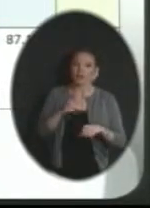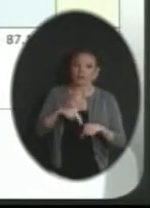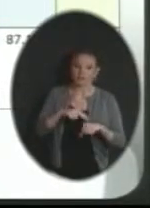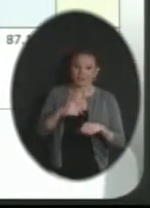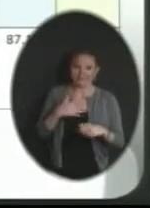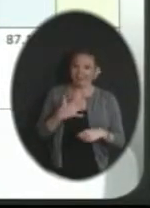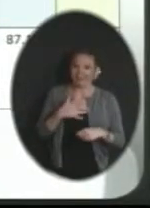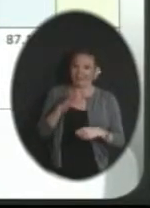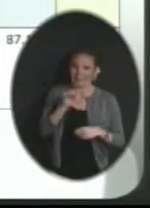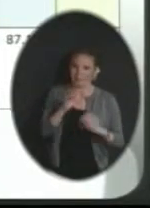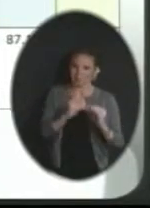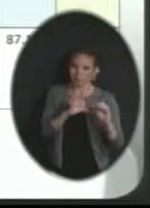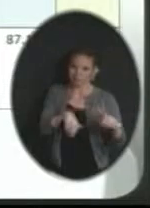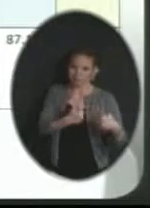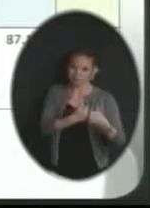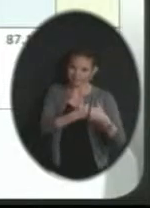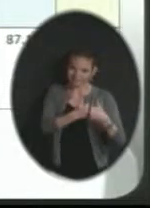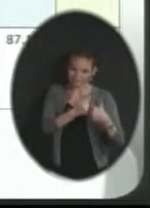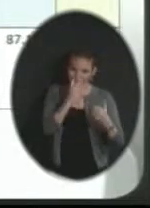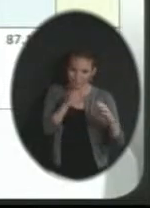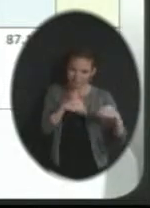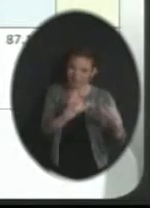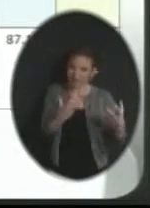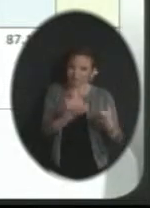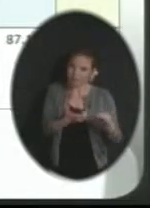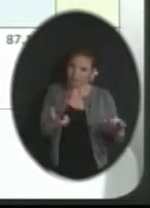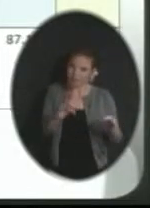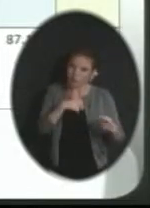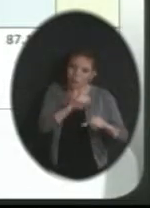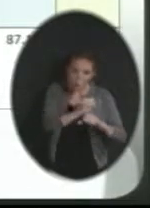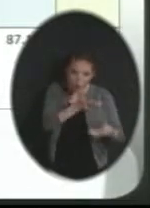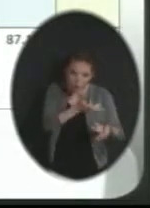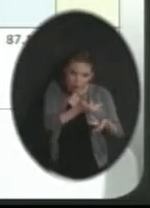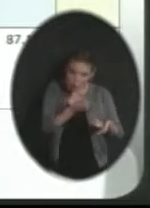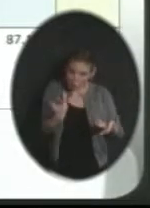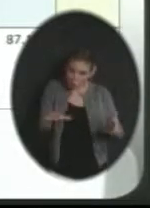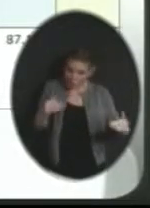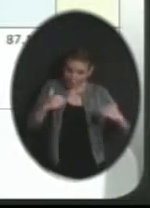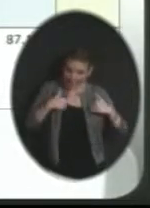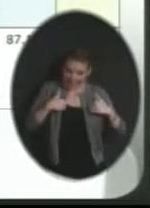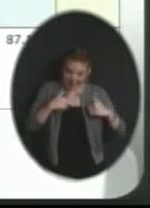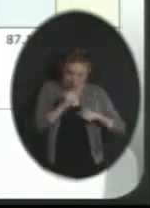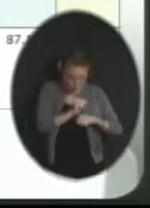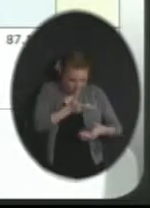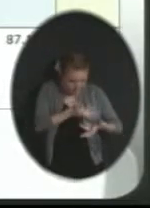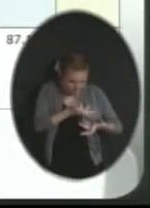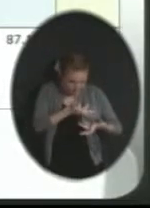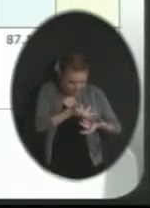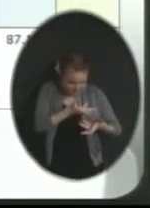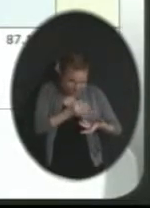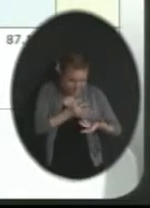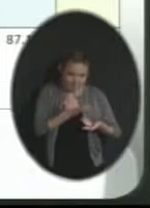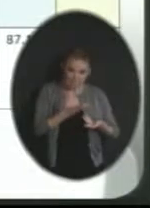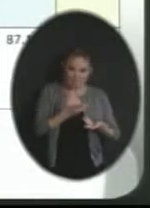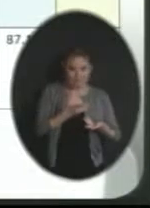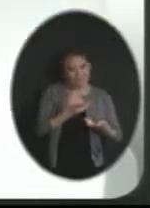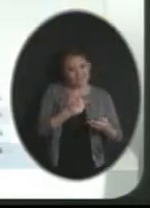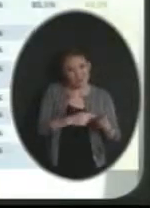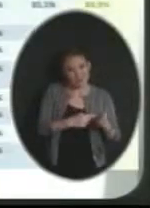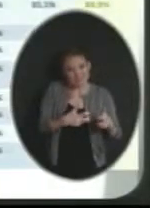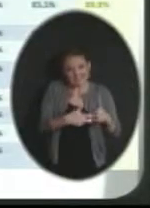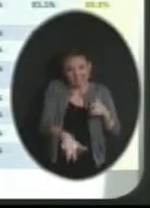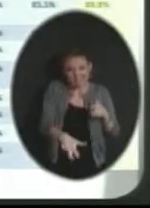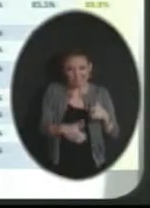challenging on that provides adequate resources when you work with what you have been given, so that sometimes is very difficult, and yet it